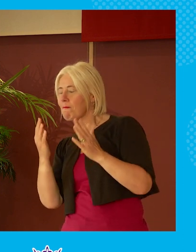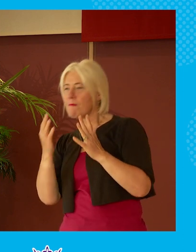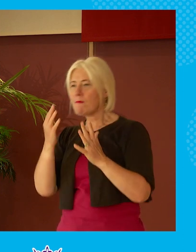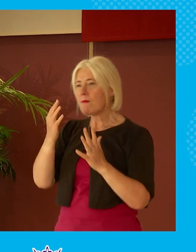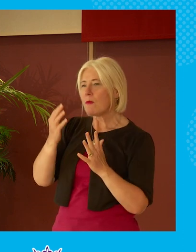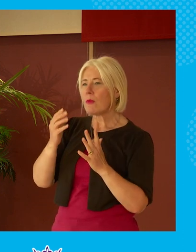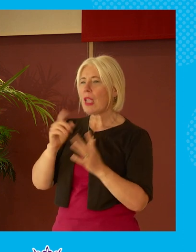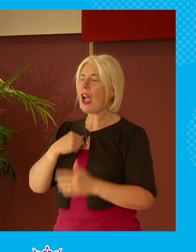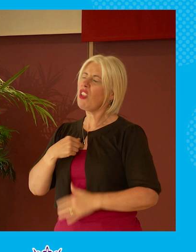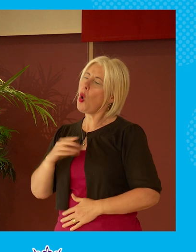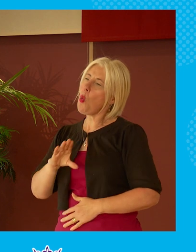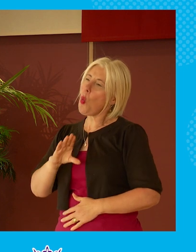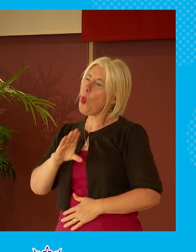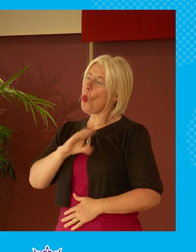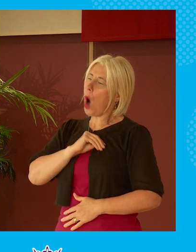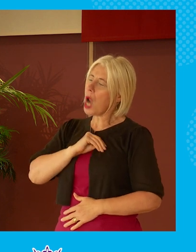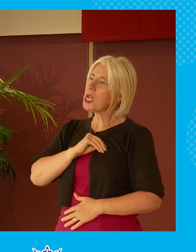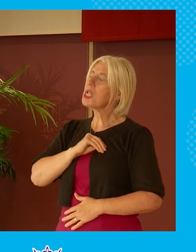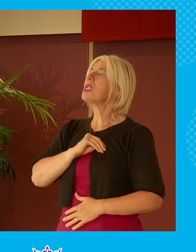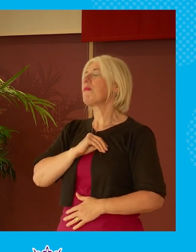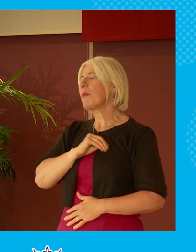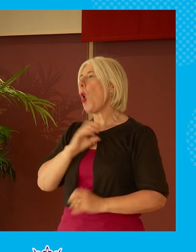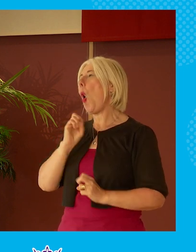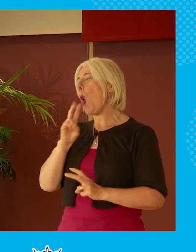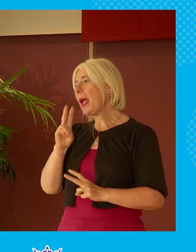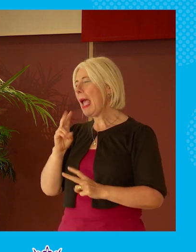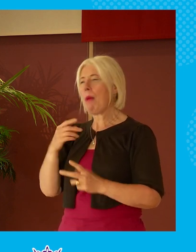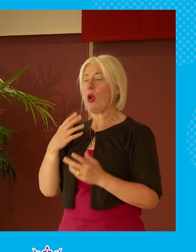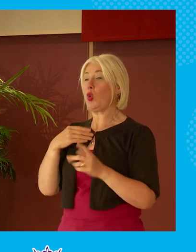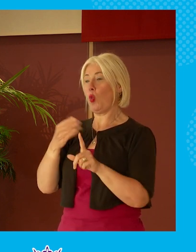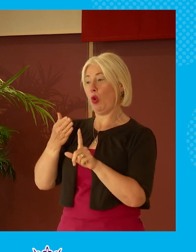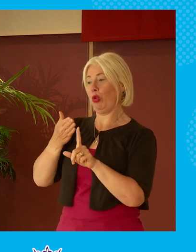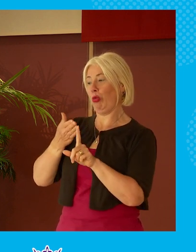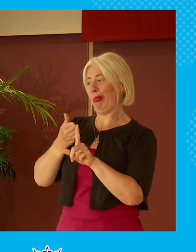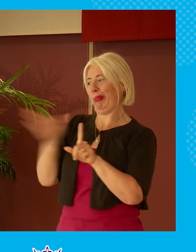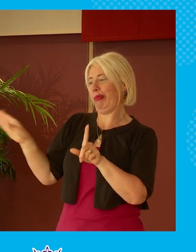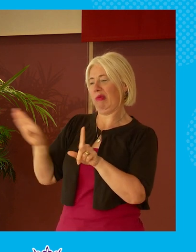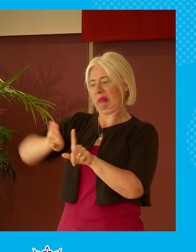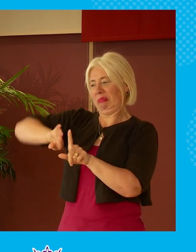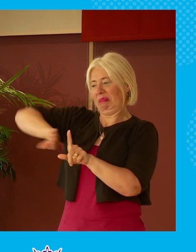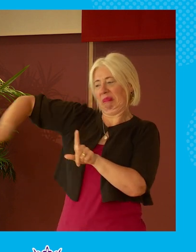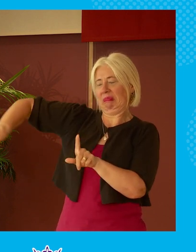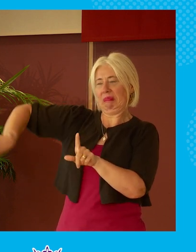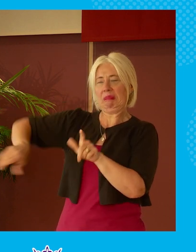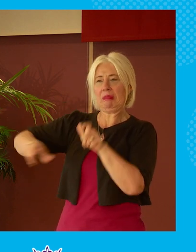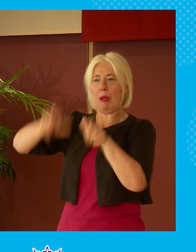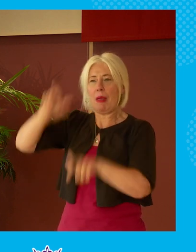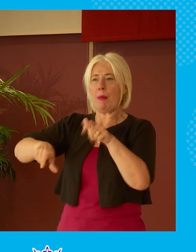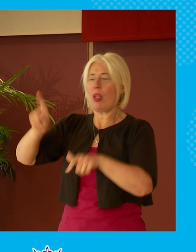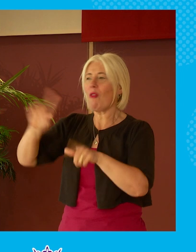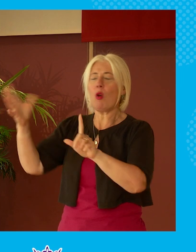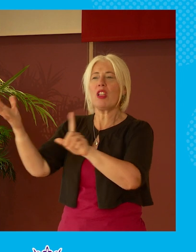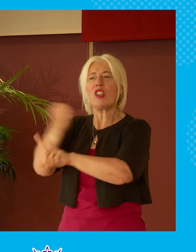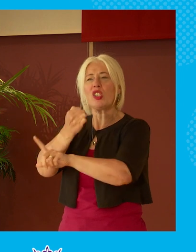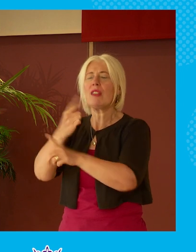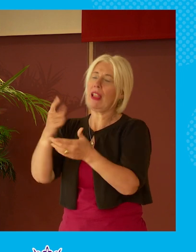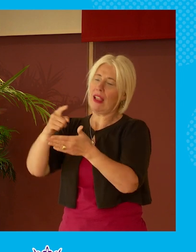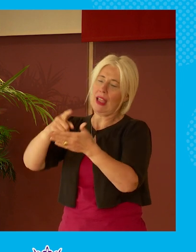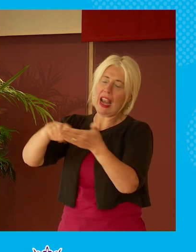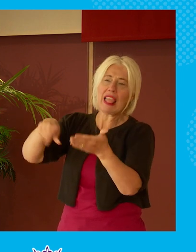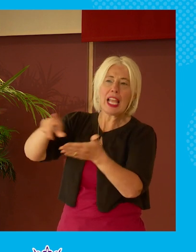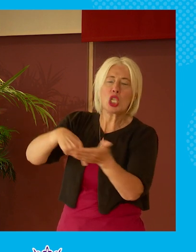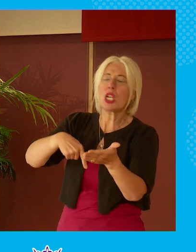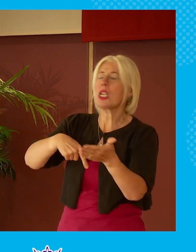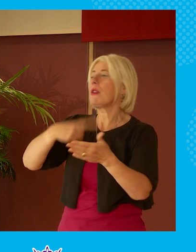won the argument but but can't then simply be marginalized as a as a result of of the outcome of whether it's an election or